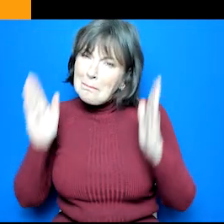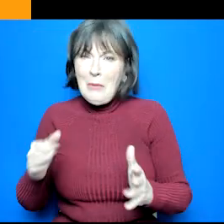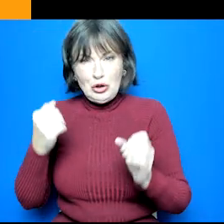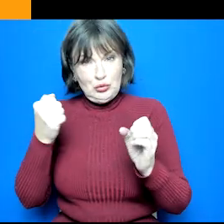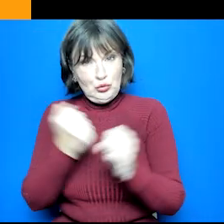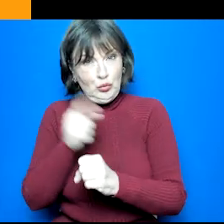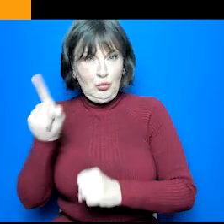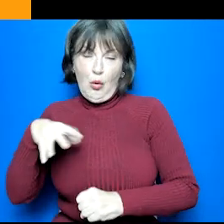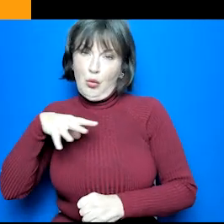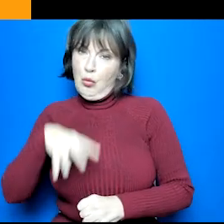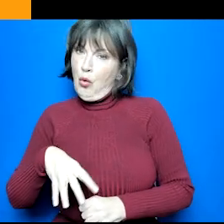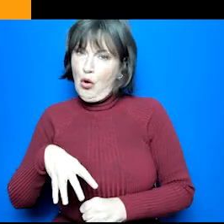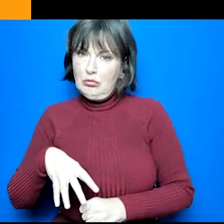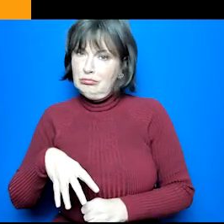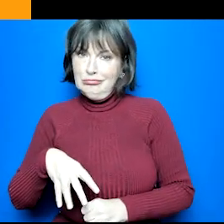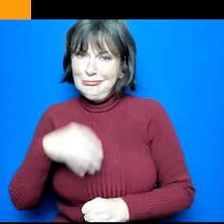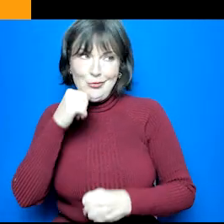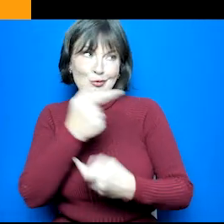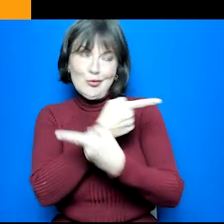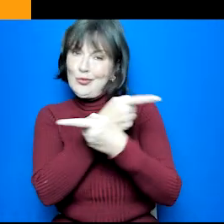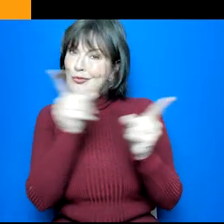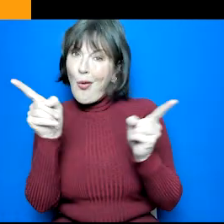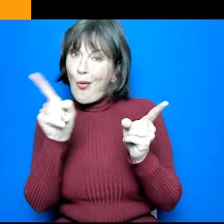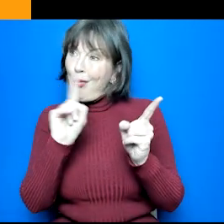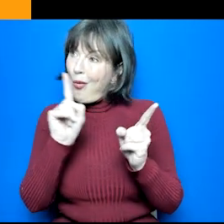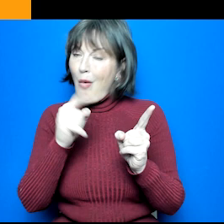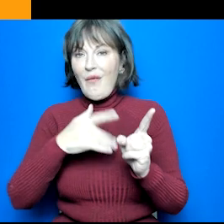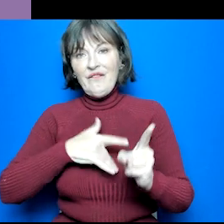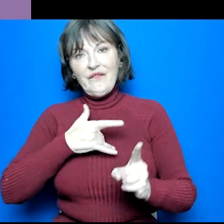else wants them to do. It must be right for them.